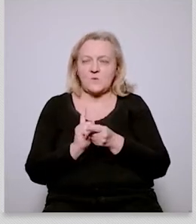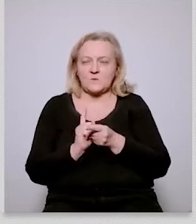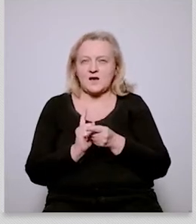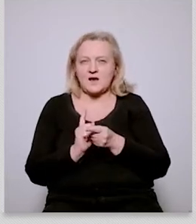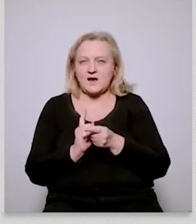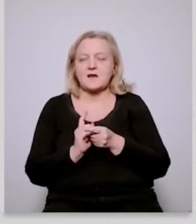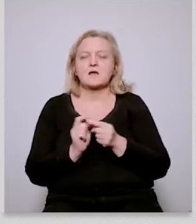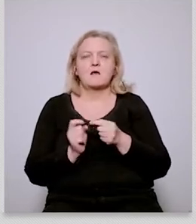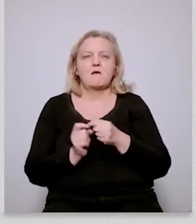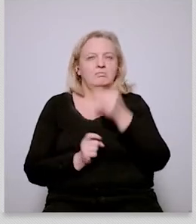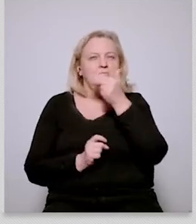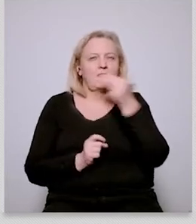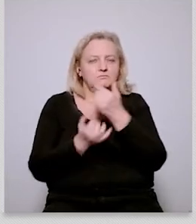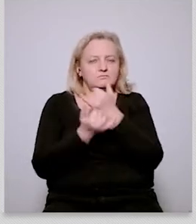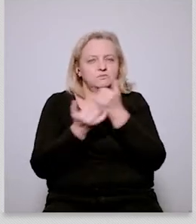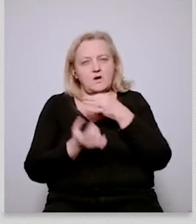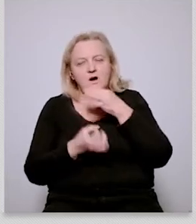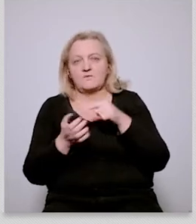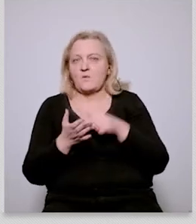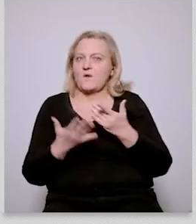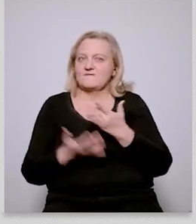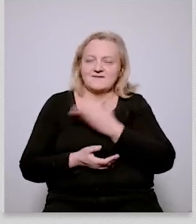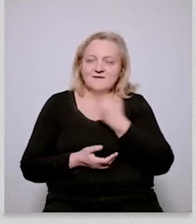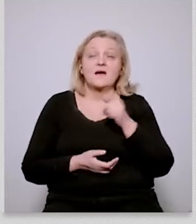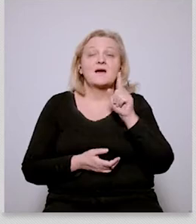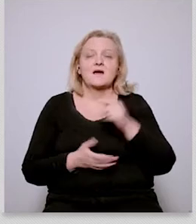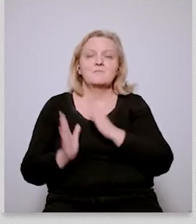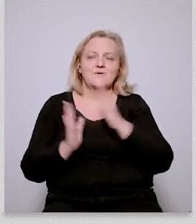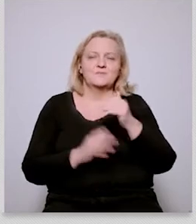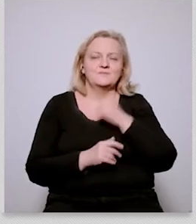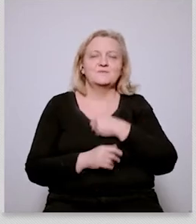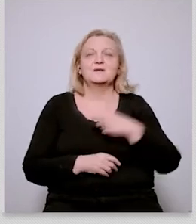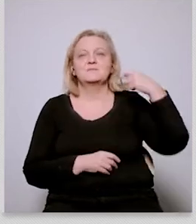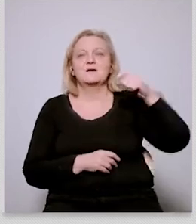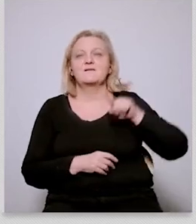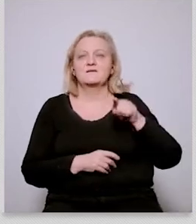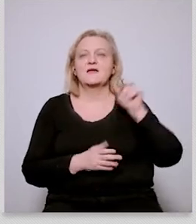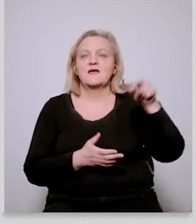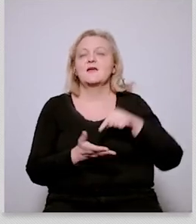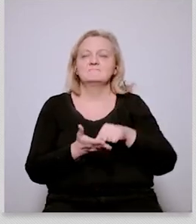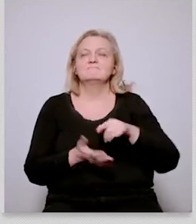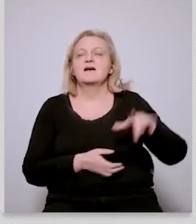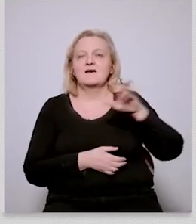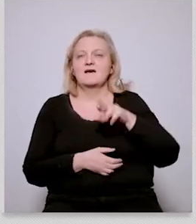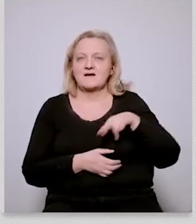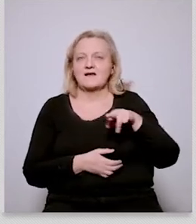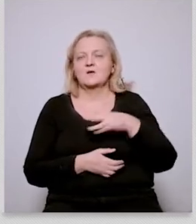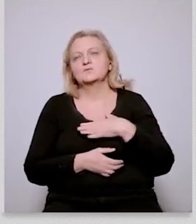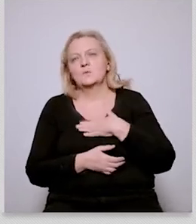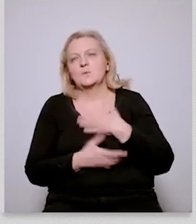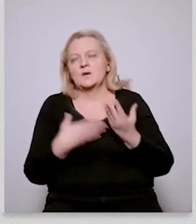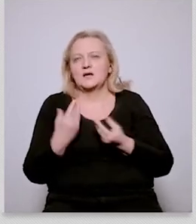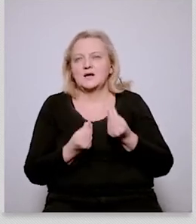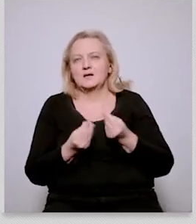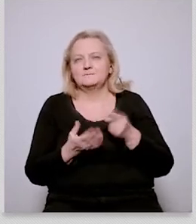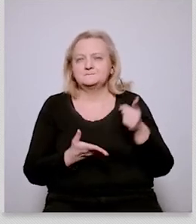right so first of all i mean uh french presidency of the council i think can have all confidence in the czech republic